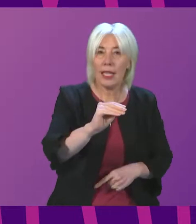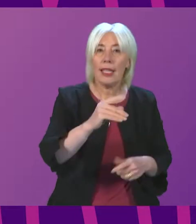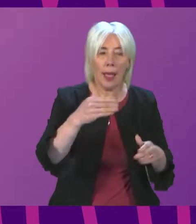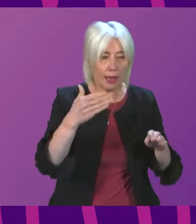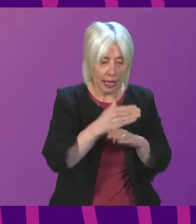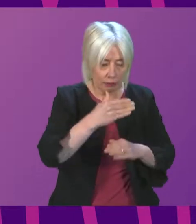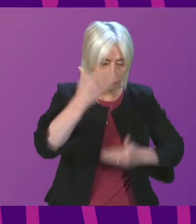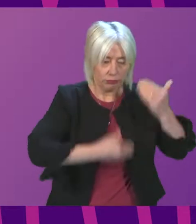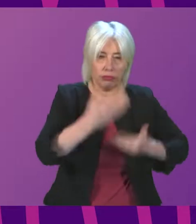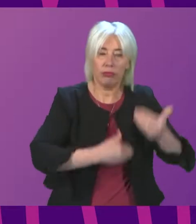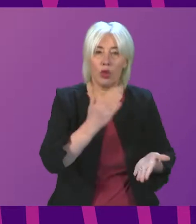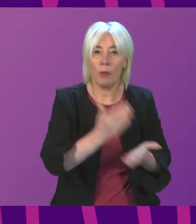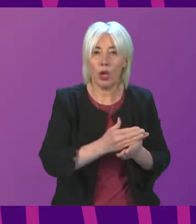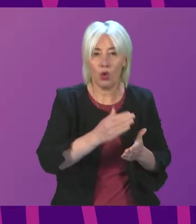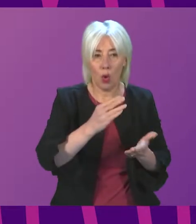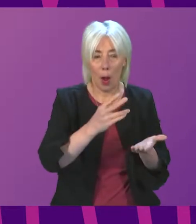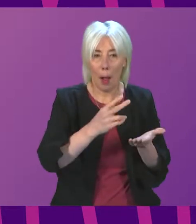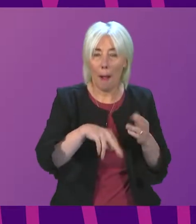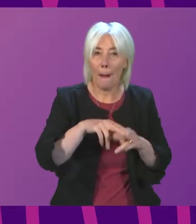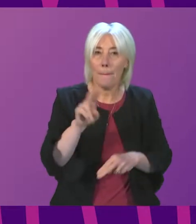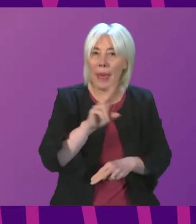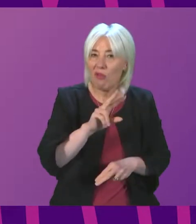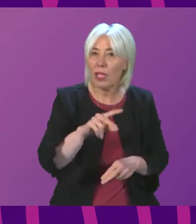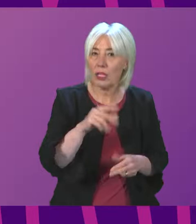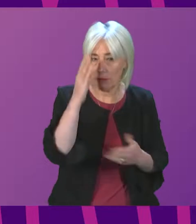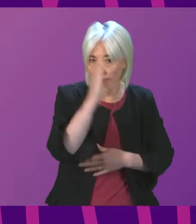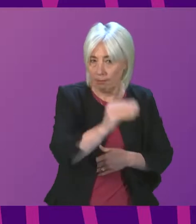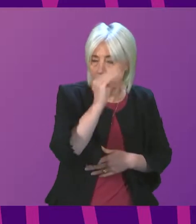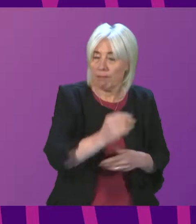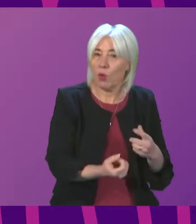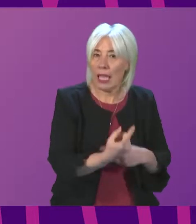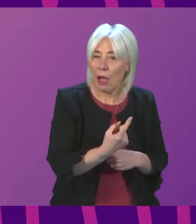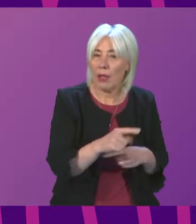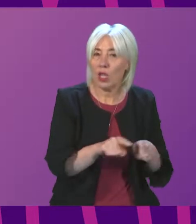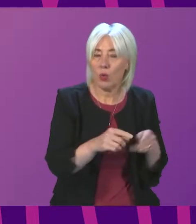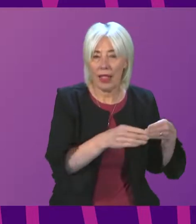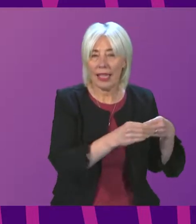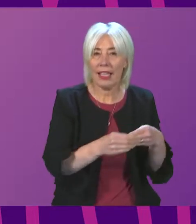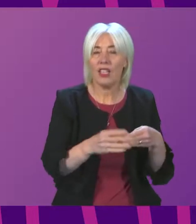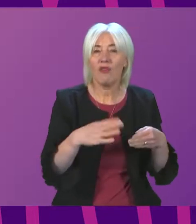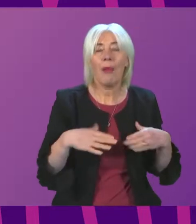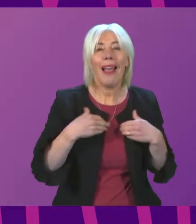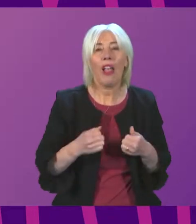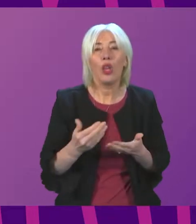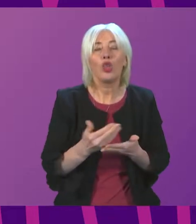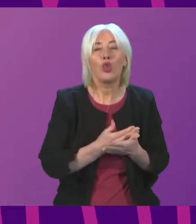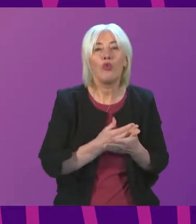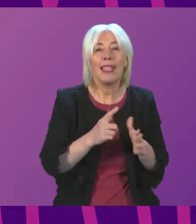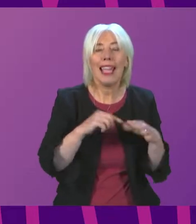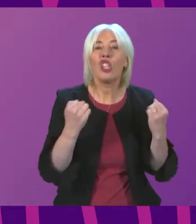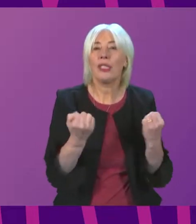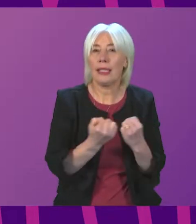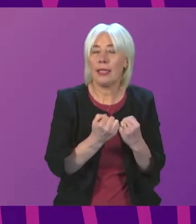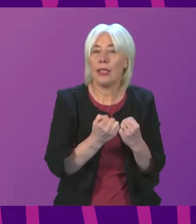ensure that affected parents were fully informed of what had happened. There is guidance from the UK Health Security Agency about the steps that should